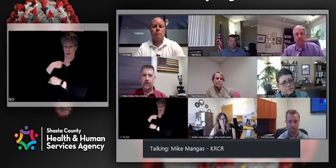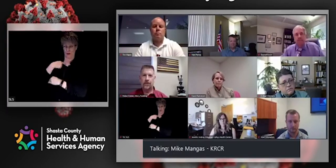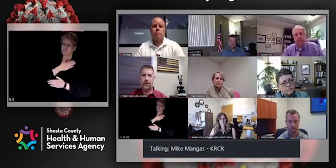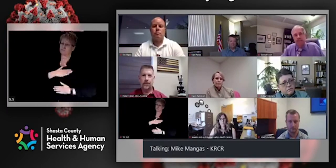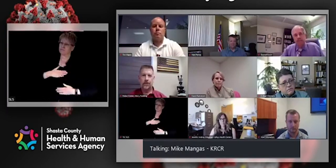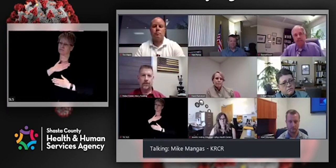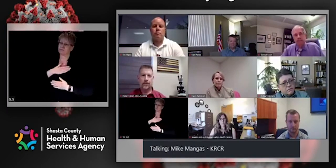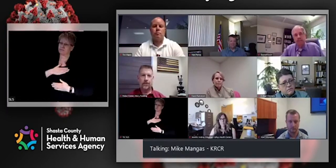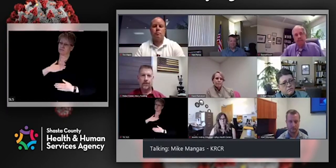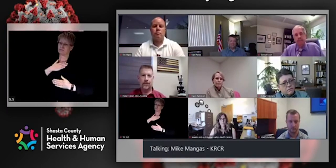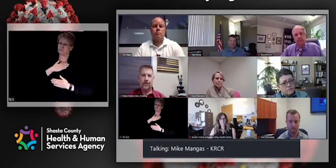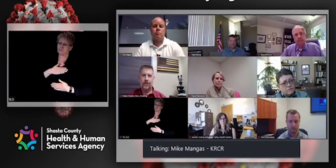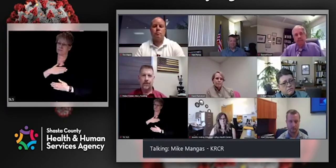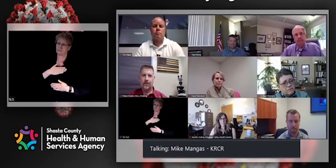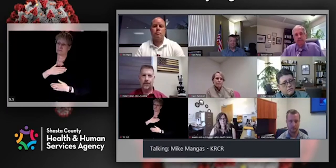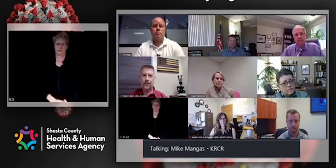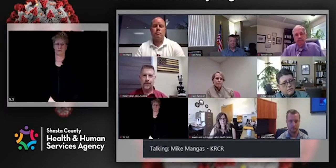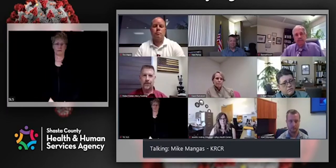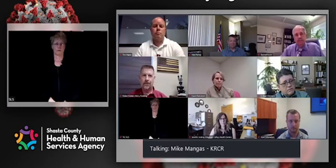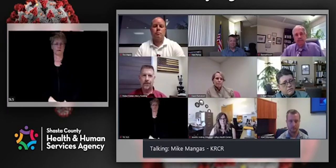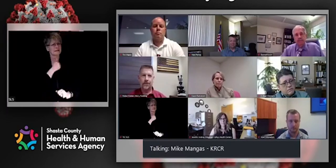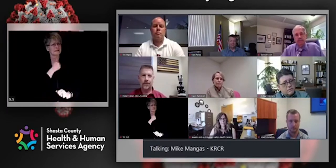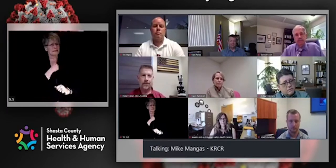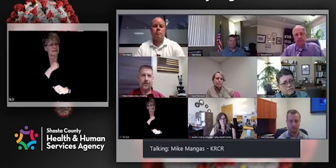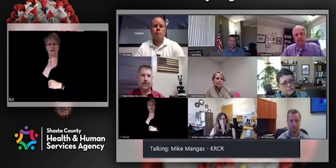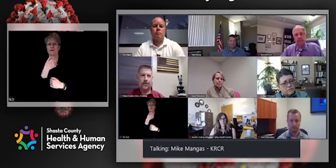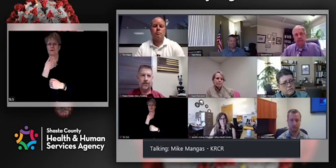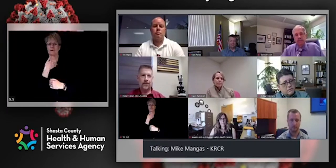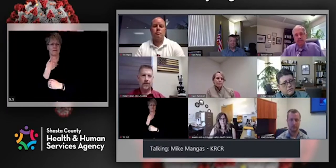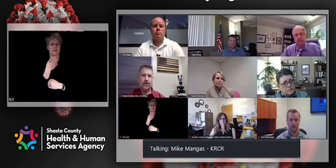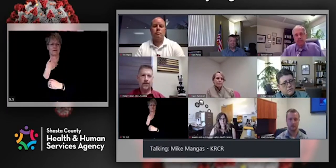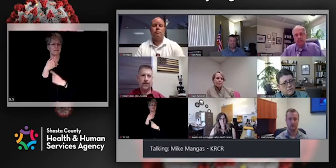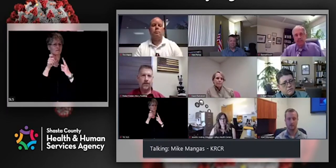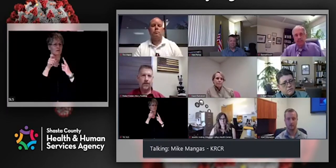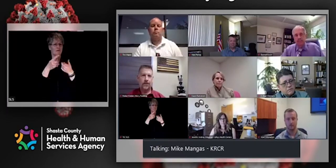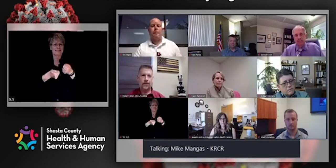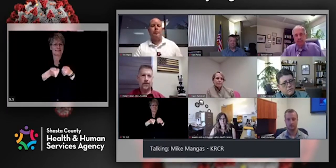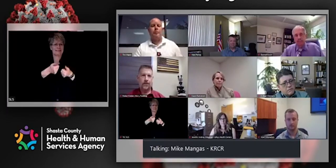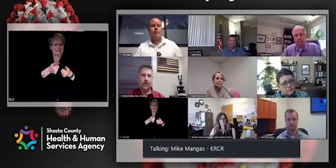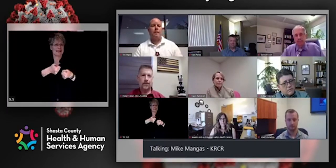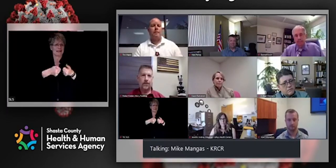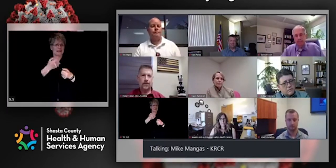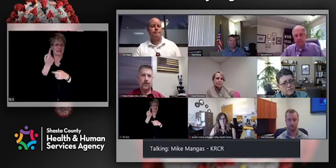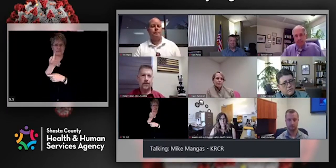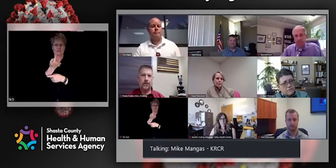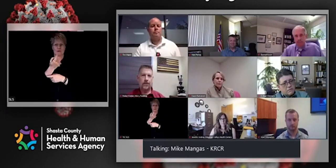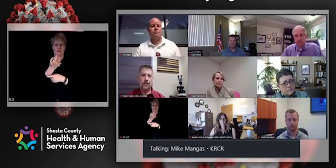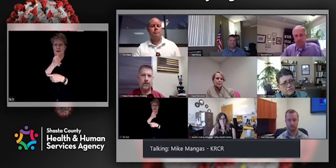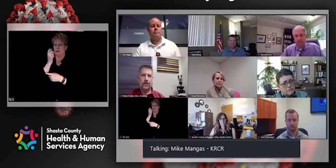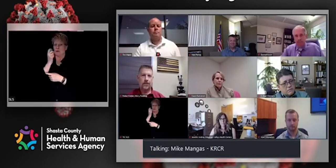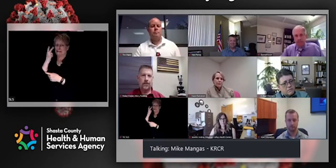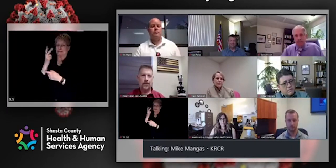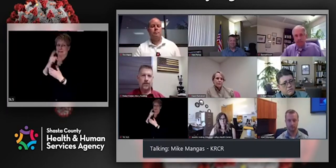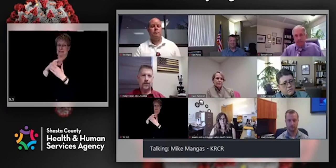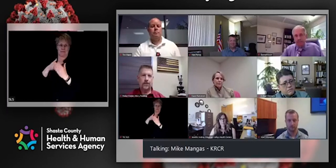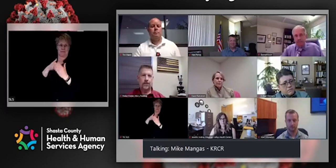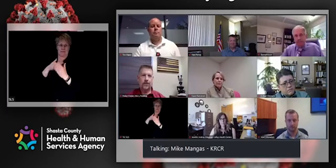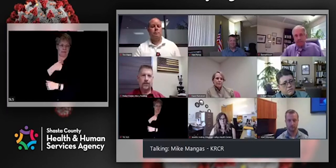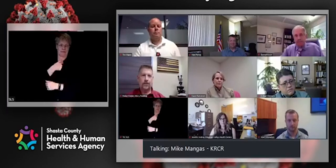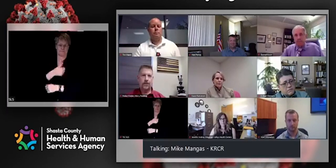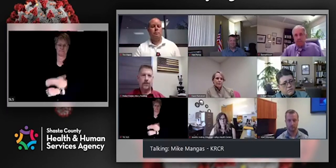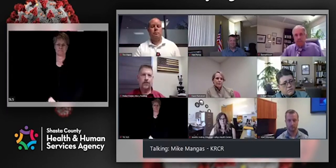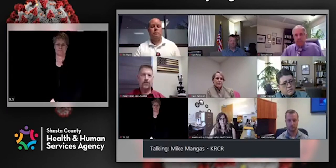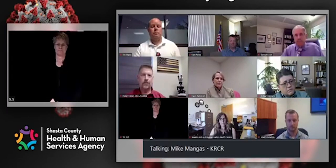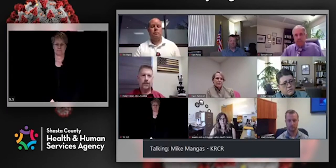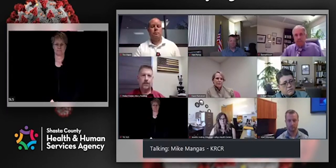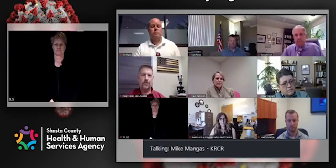Oops. Come back here. There. Sorry, Donnell. I don't. that's just from a text from somebody. So I have not seen the email myself. That I was